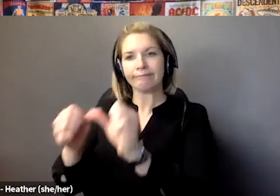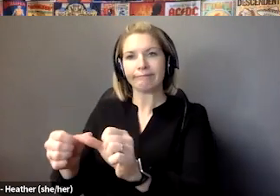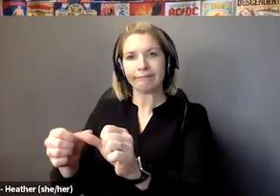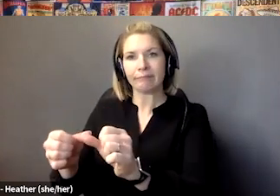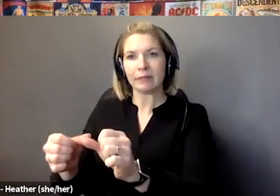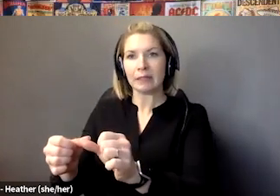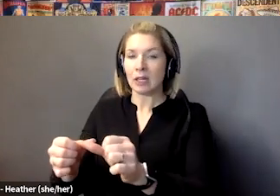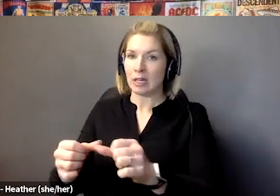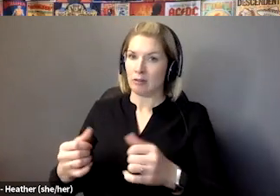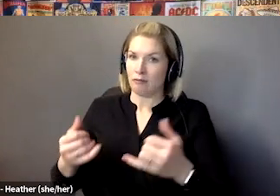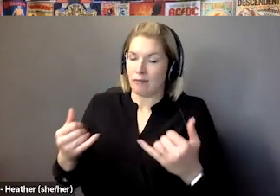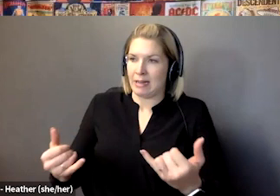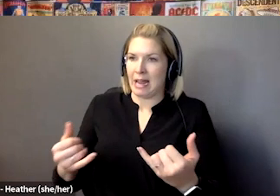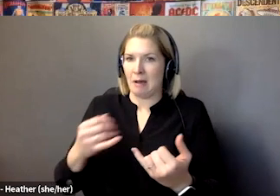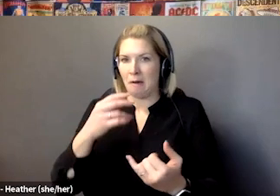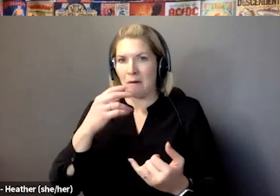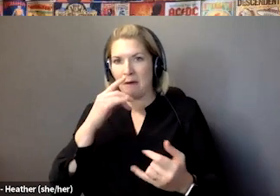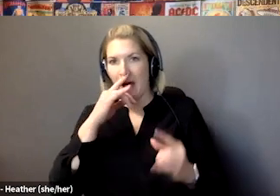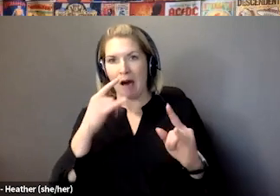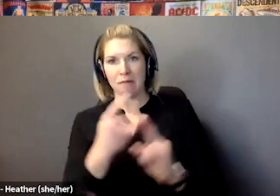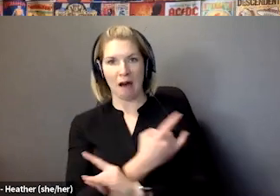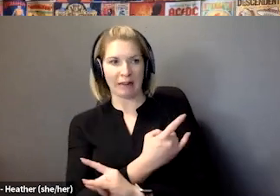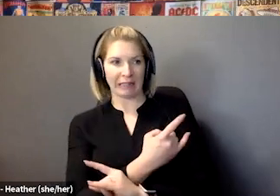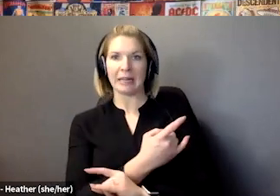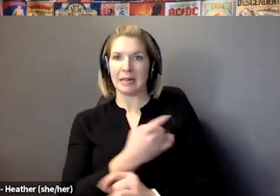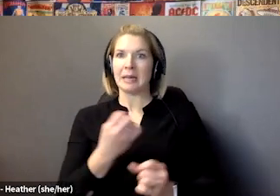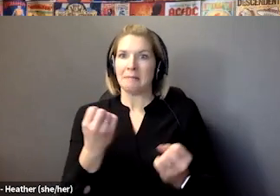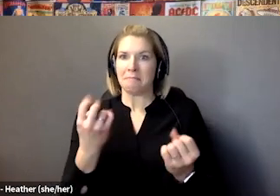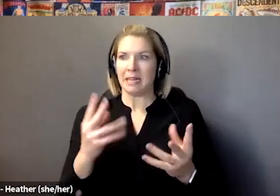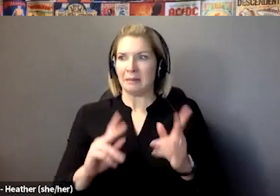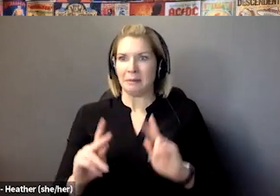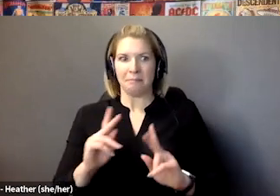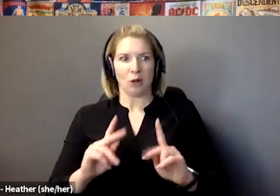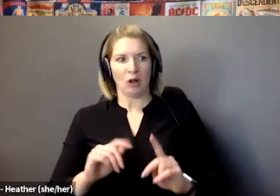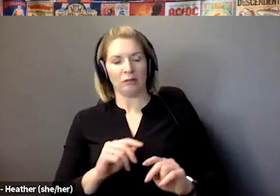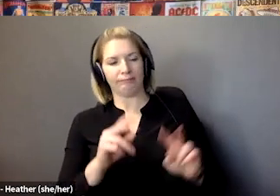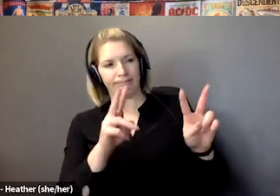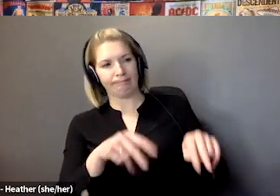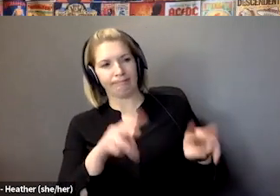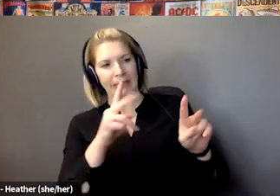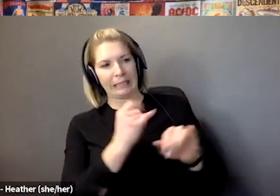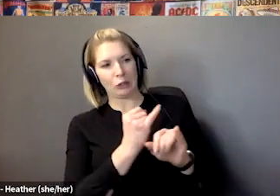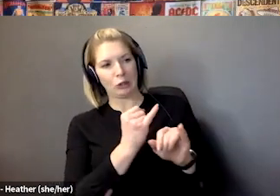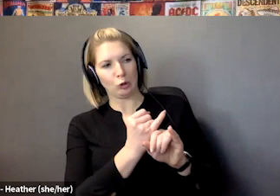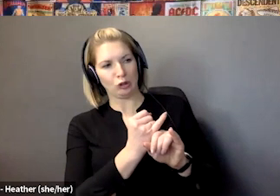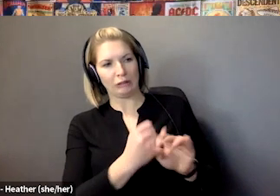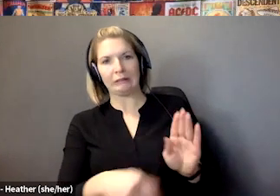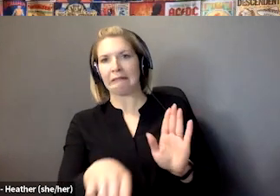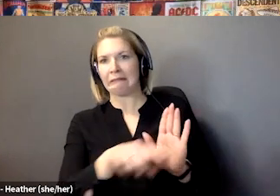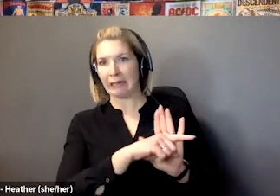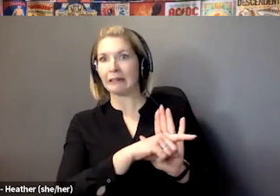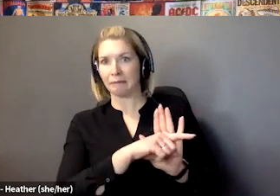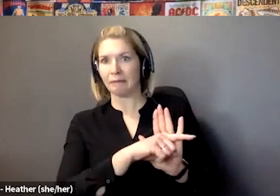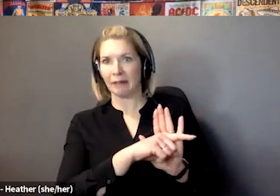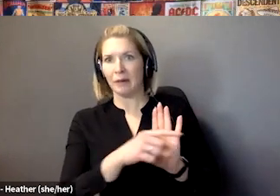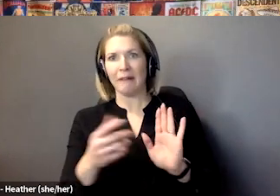bias in our system. Jonathan. Most people with severe disabilities end up in institutions because that's where the funding